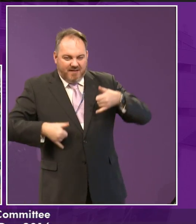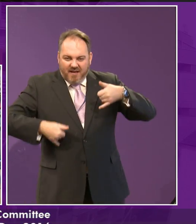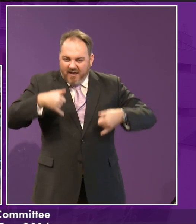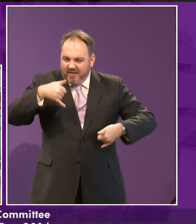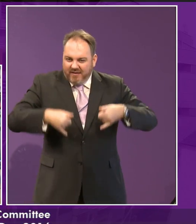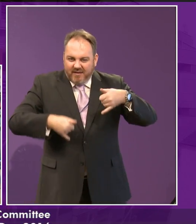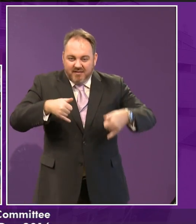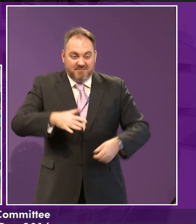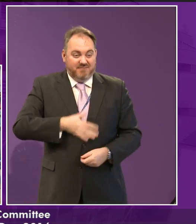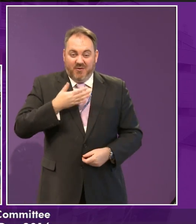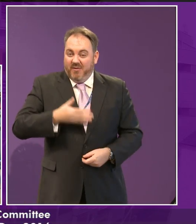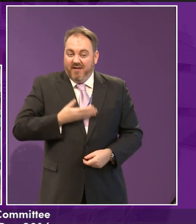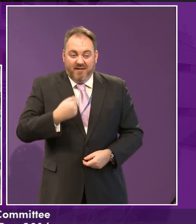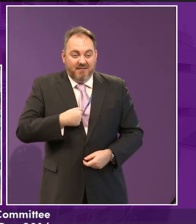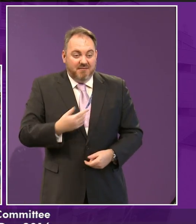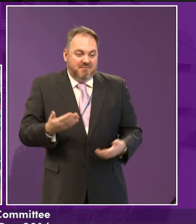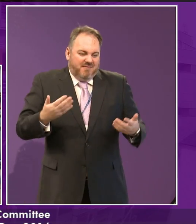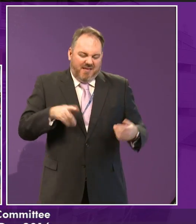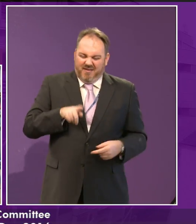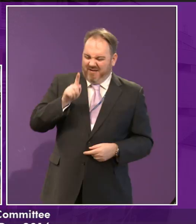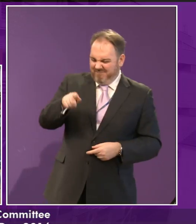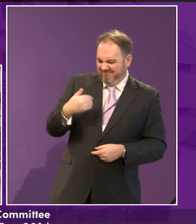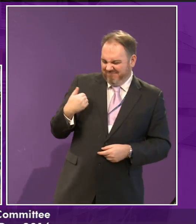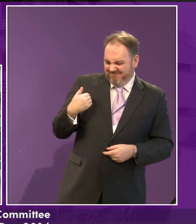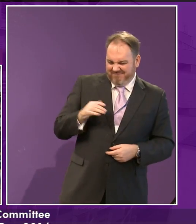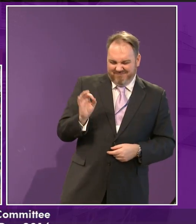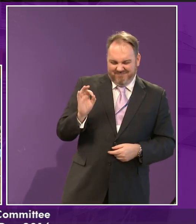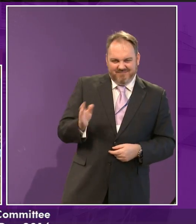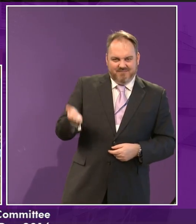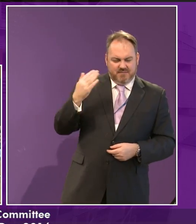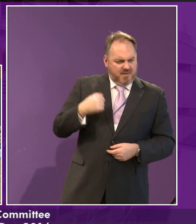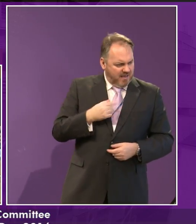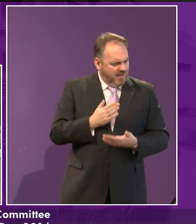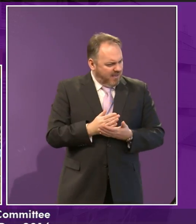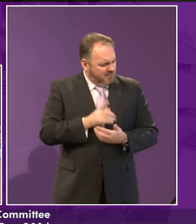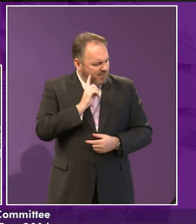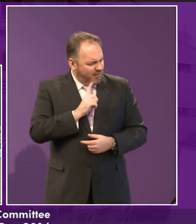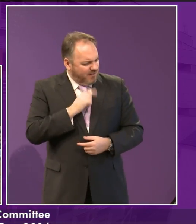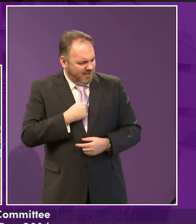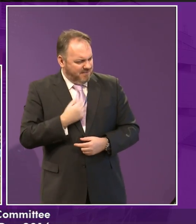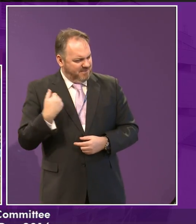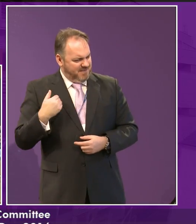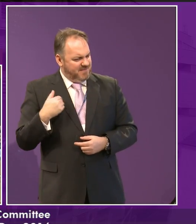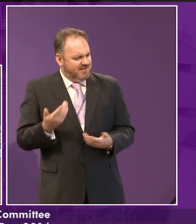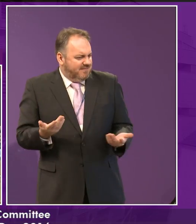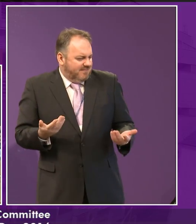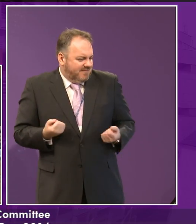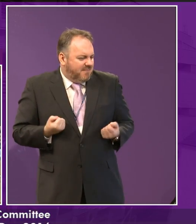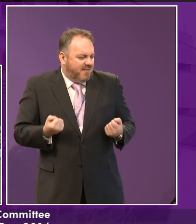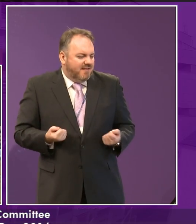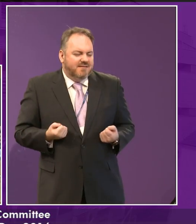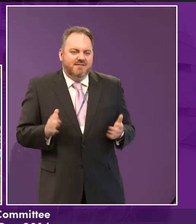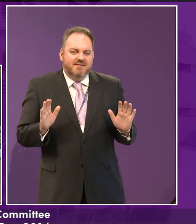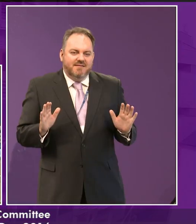people sort of all can go, you're maybe not a girl as much. But I am a girl because that's who I am. And it doesn't